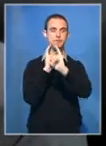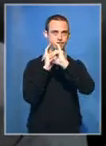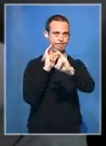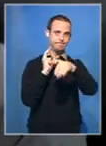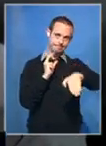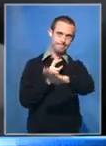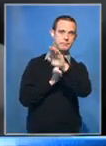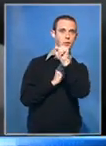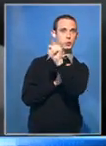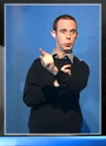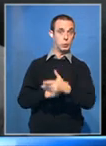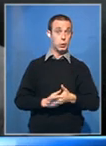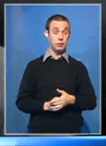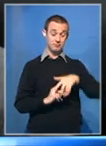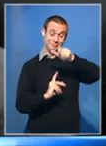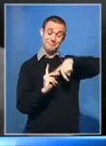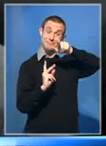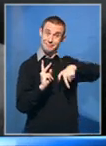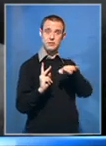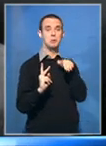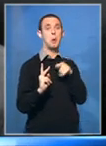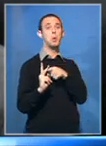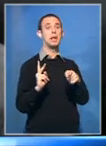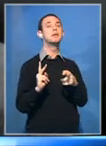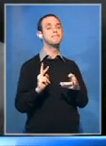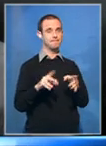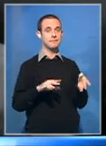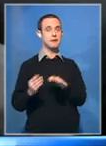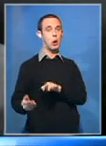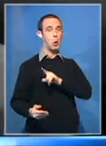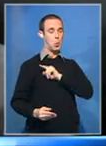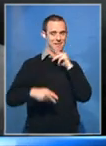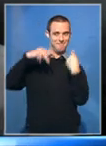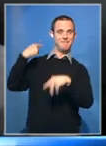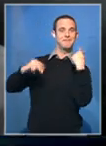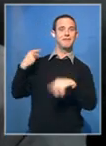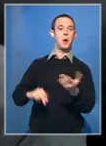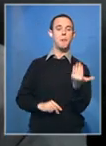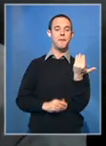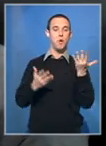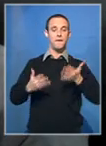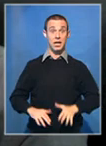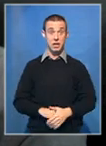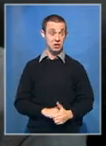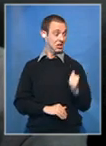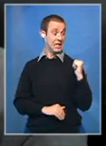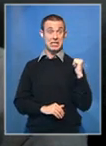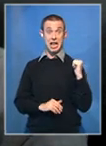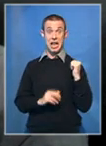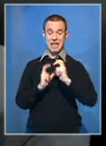The documentation process has been completed at Chasworth, and as a result, six buses left yesterday with